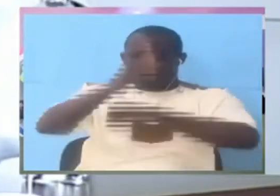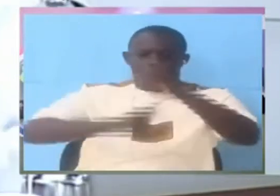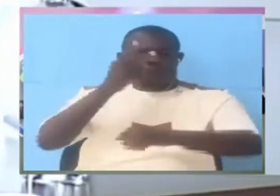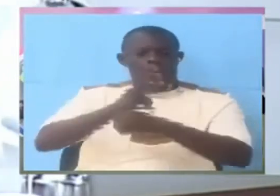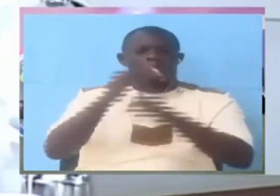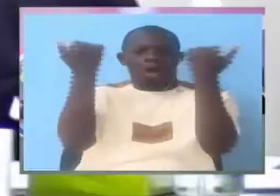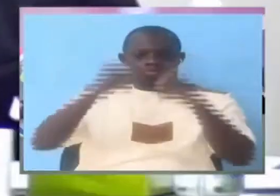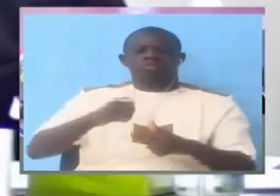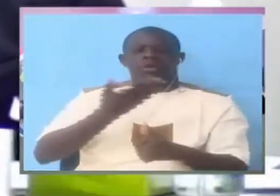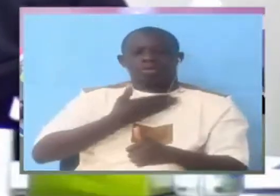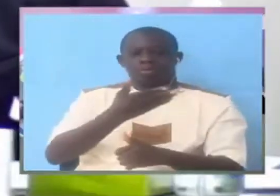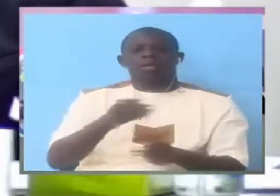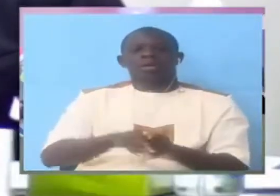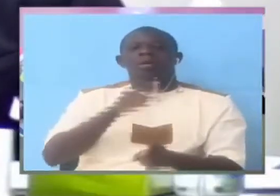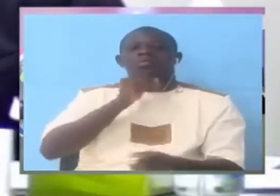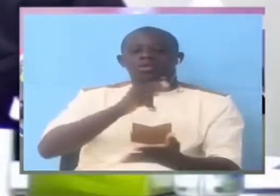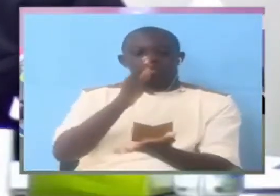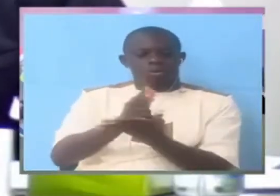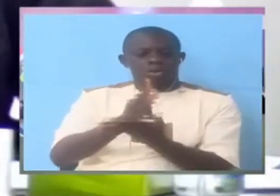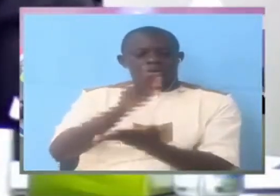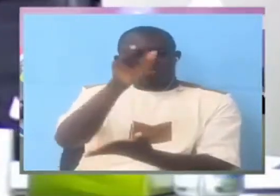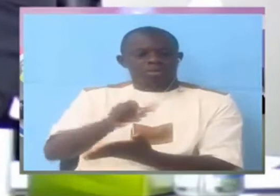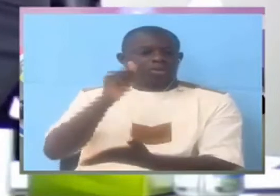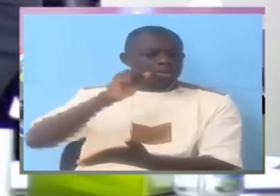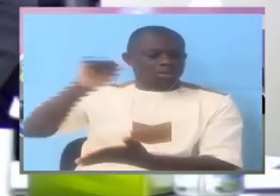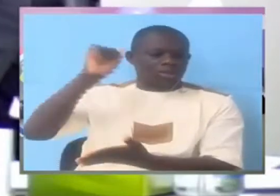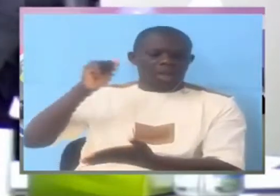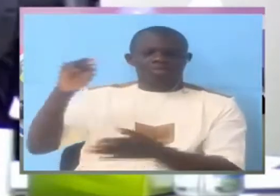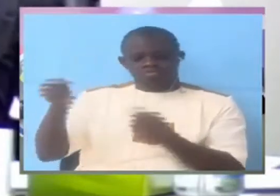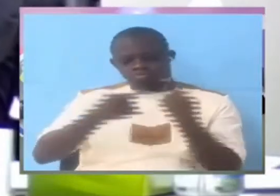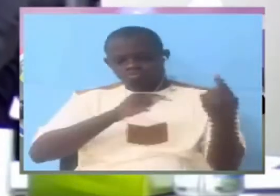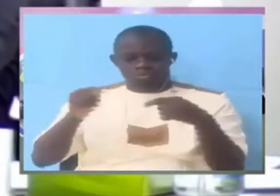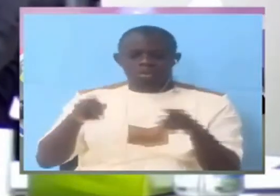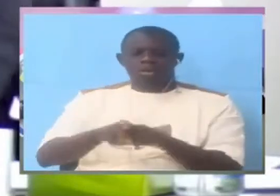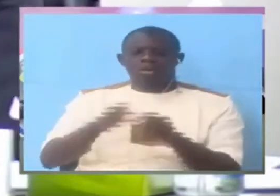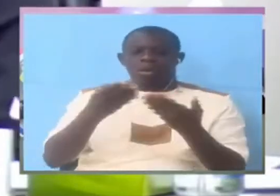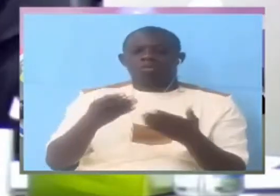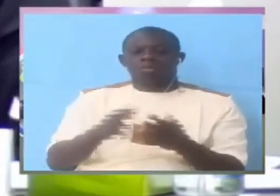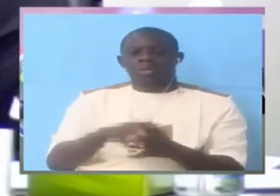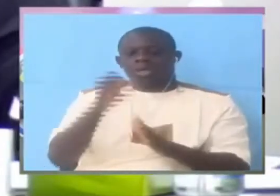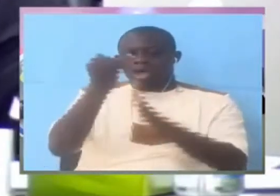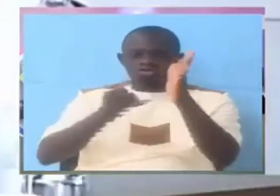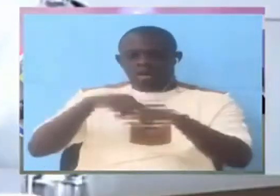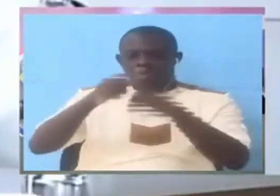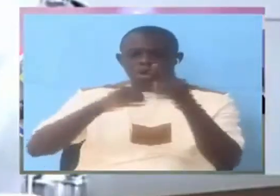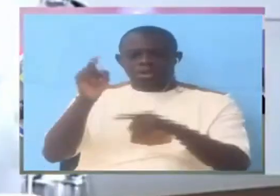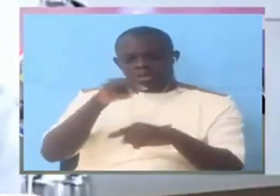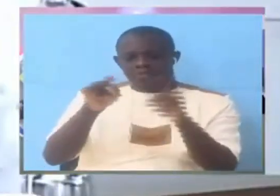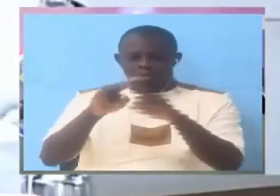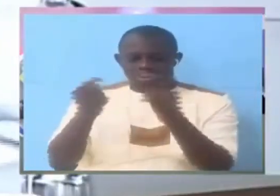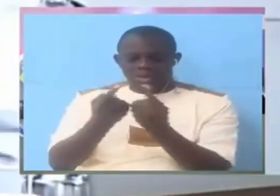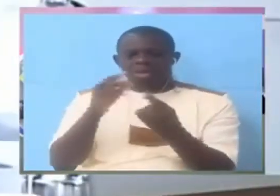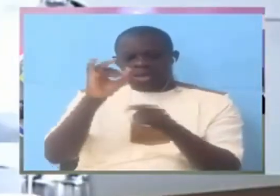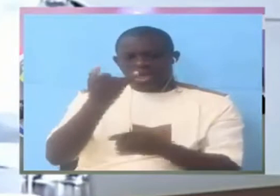have had this argument yesterday. But this is not an issue for argument. No, it's an issue. It's an issue. I'm a family